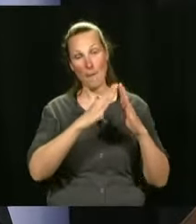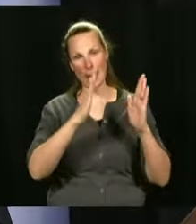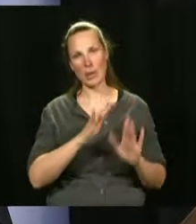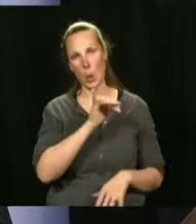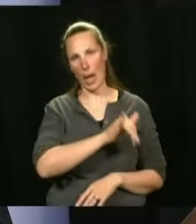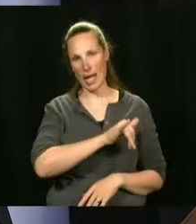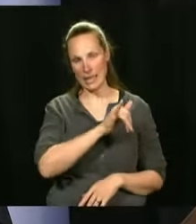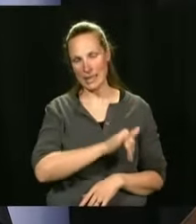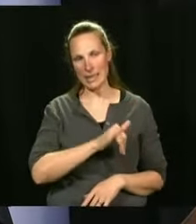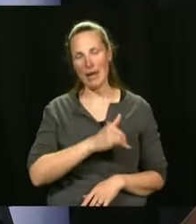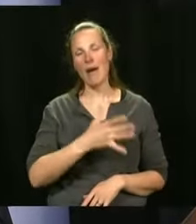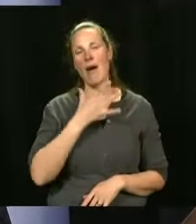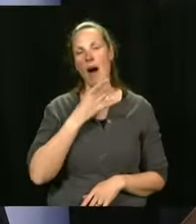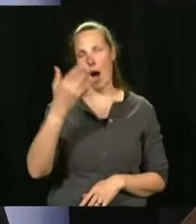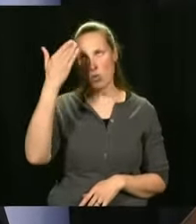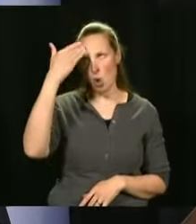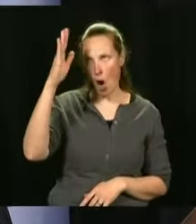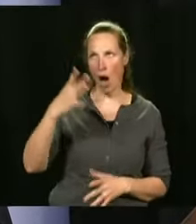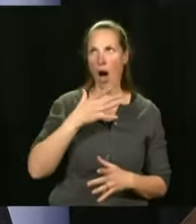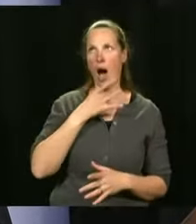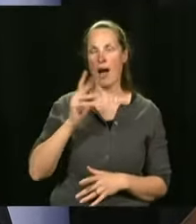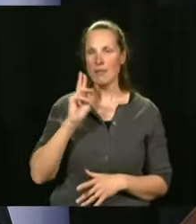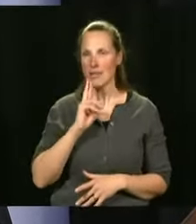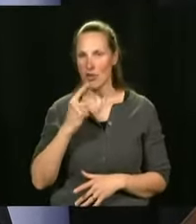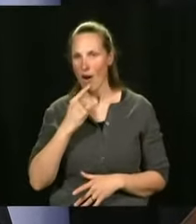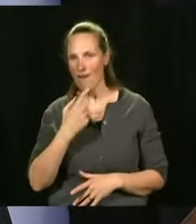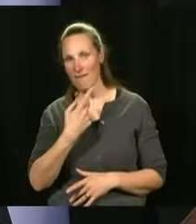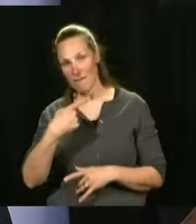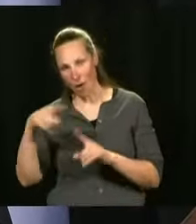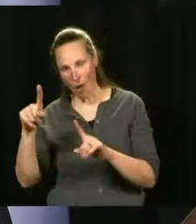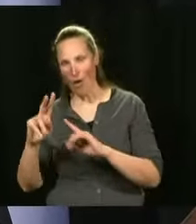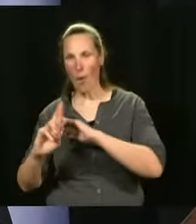We are conscious of this. But I want to remain prudent.